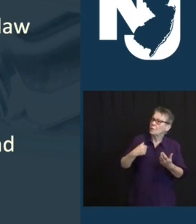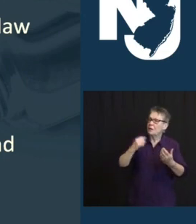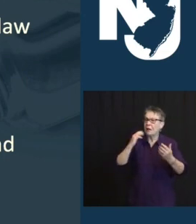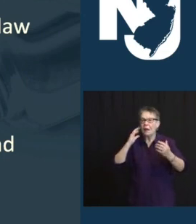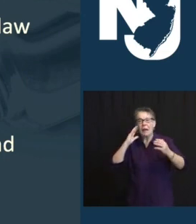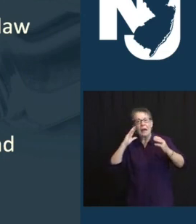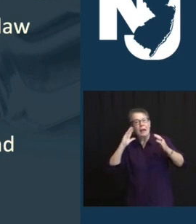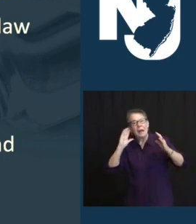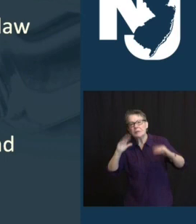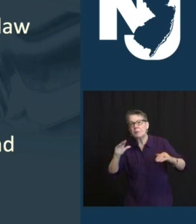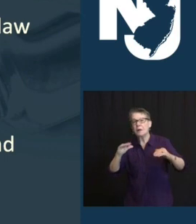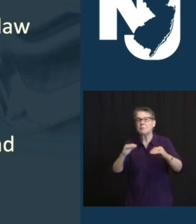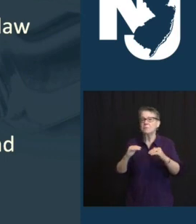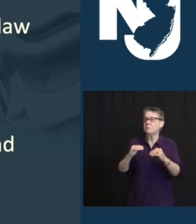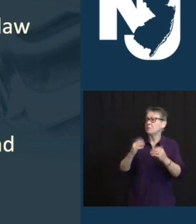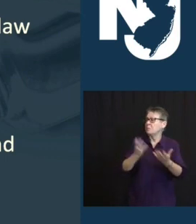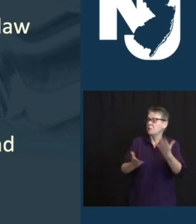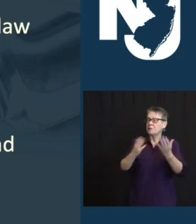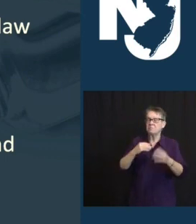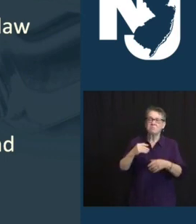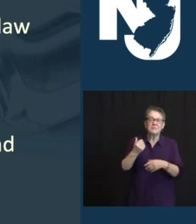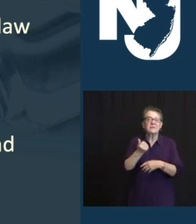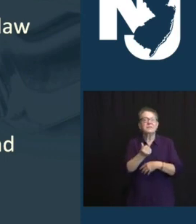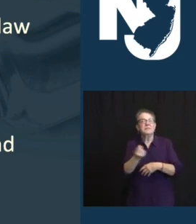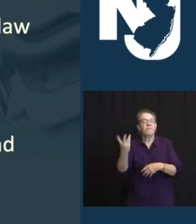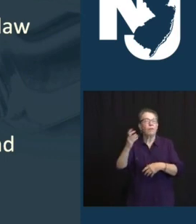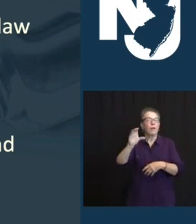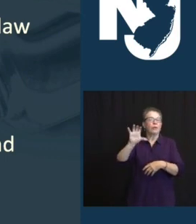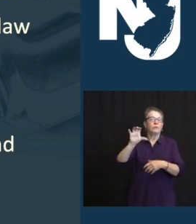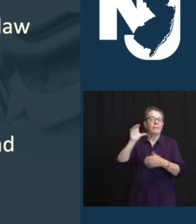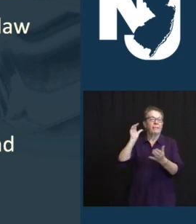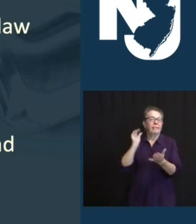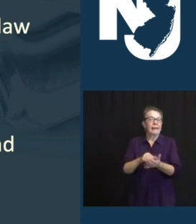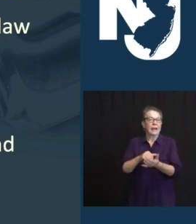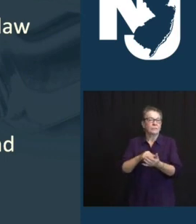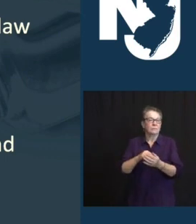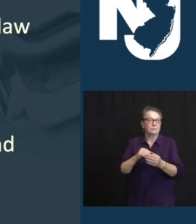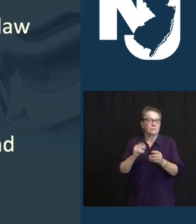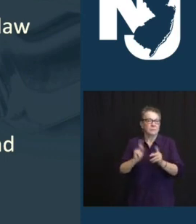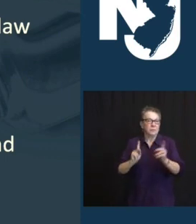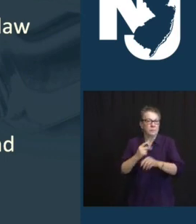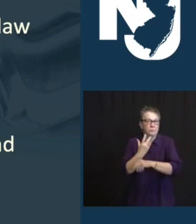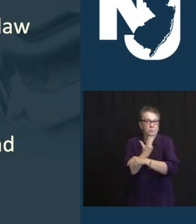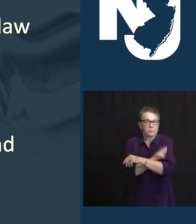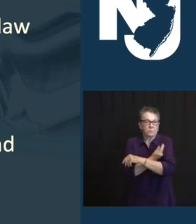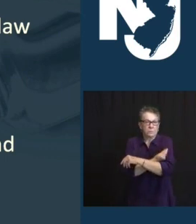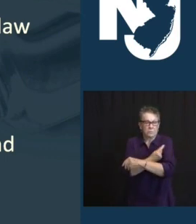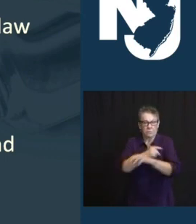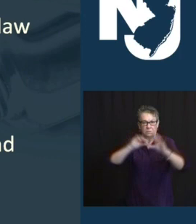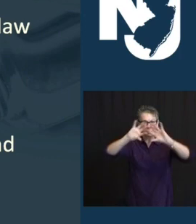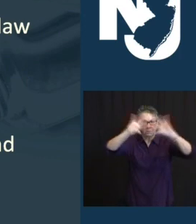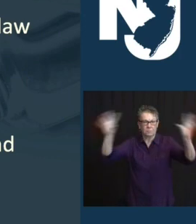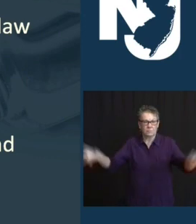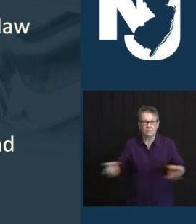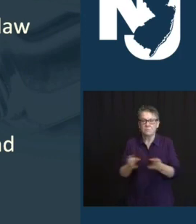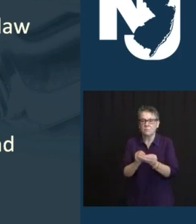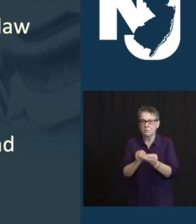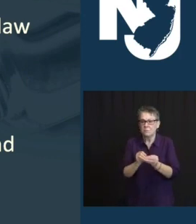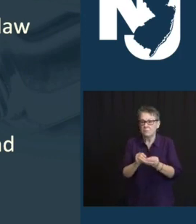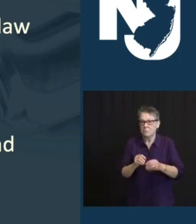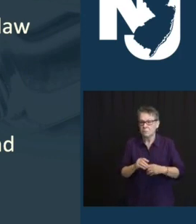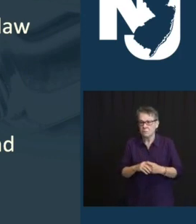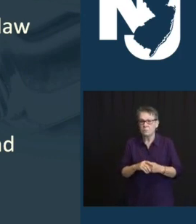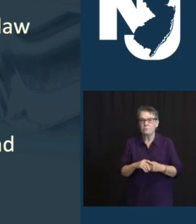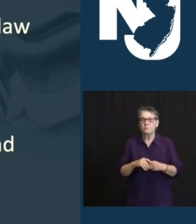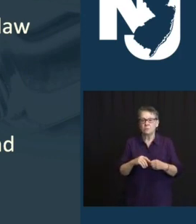RESIDENTS. WHAT IS BEING CONSTRUCTED BETWEEN NOW AND THE 15TH, ALTHOUGH WE HAVE NOT, JUDY AND TEAM AND THE REST OF US HAVE NOT WAITED ON THIS,